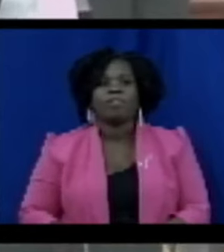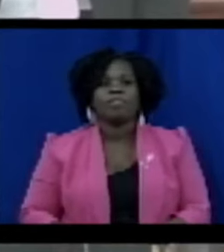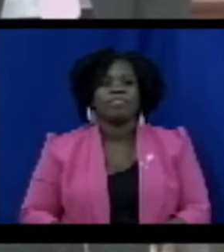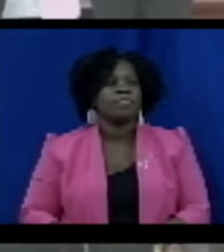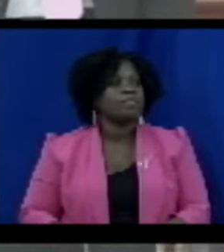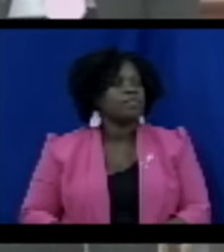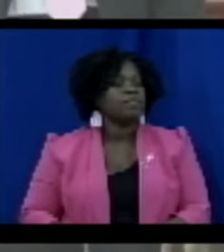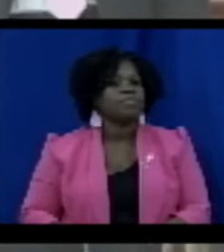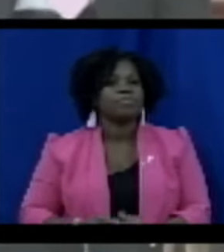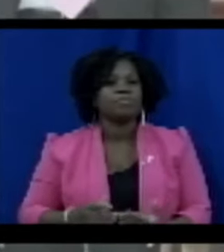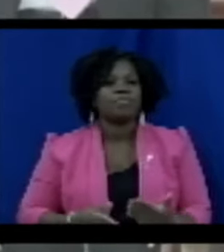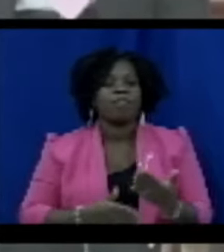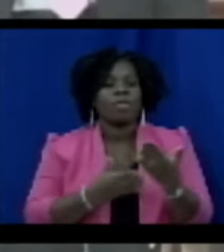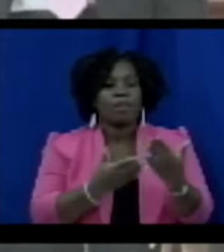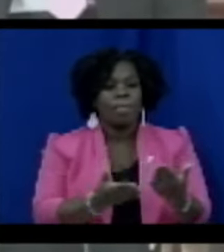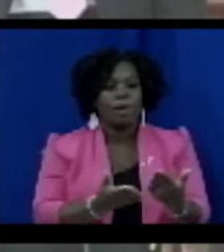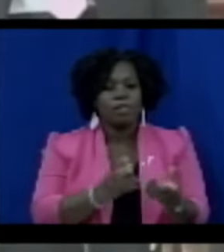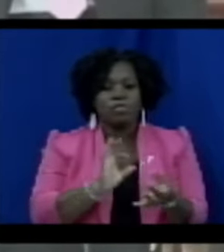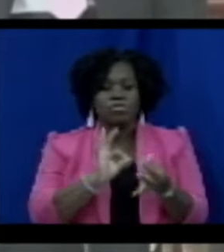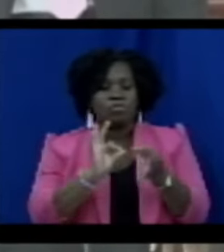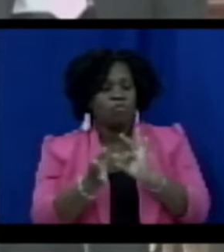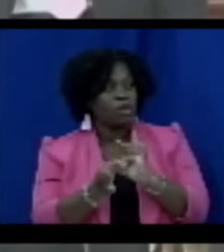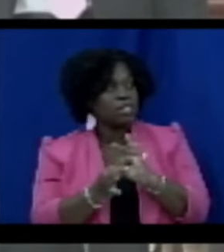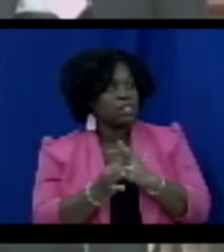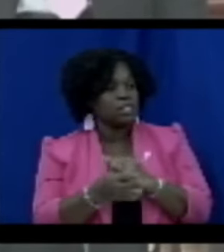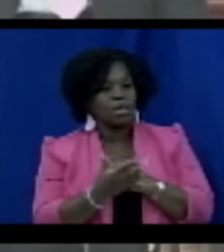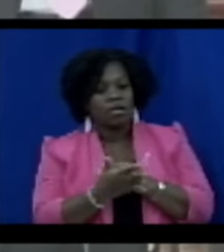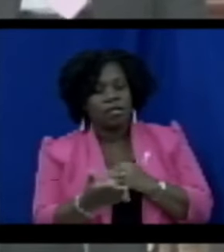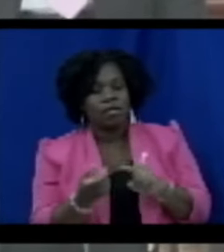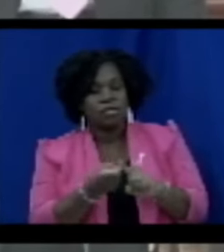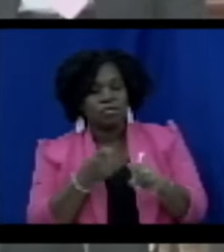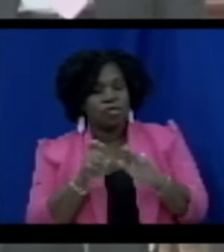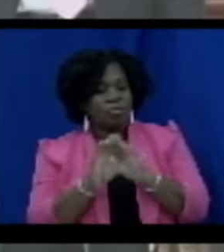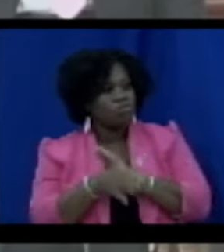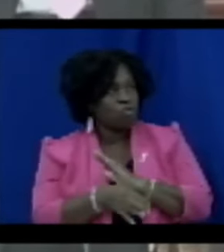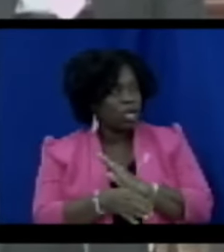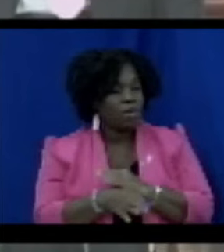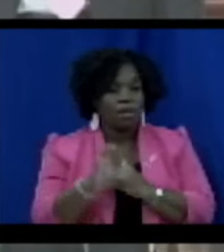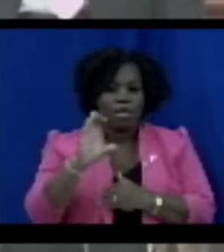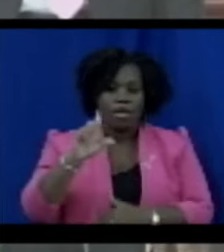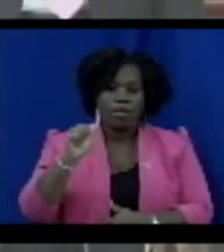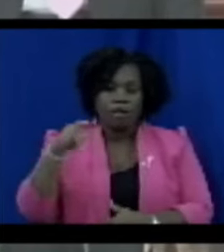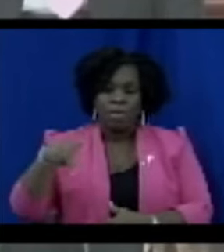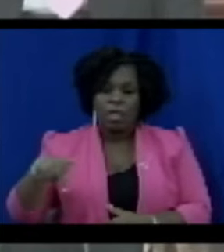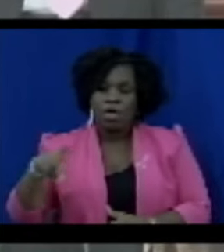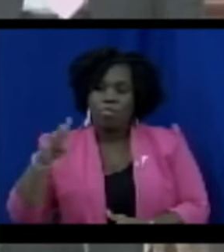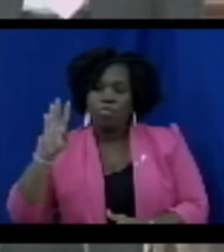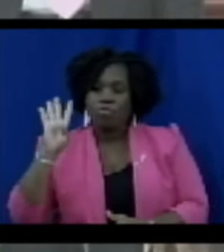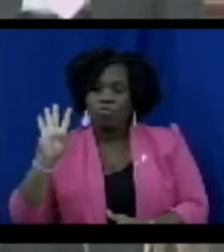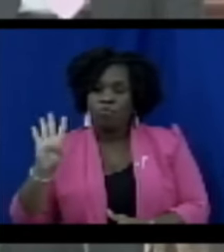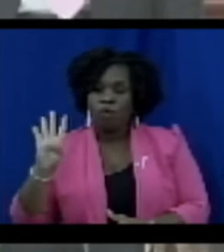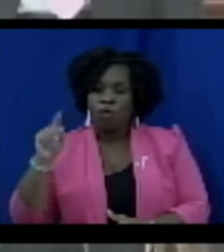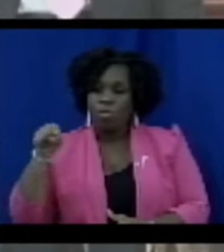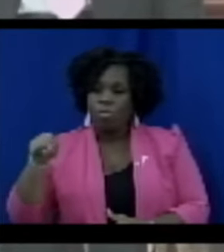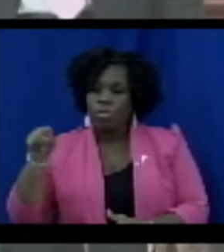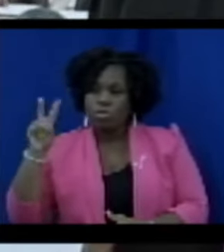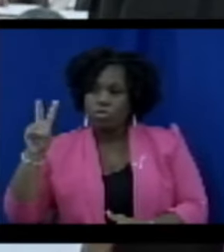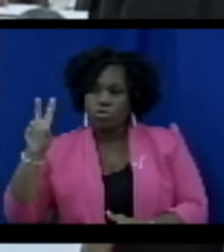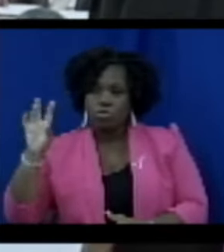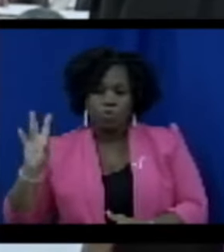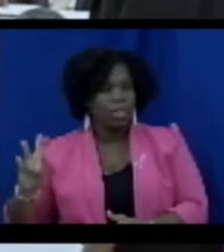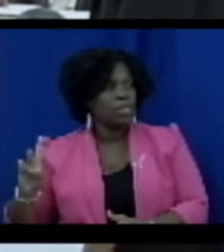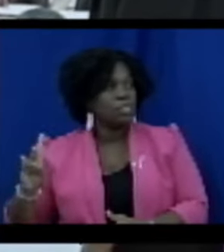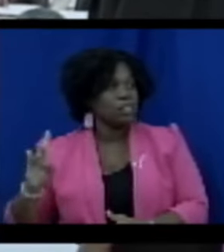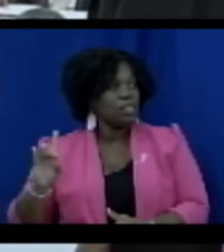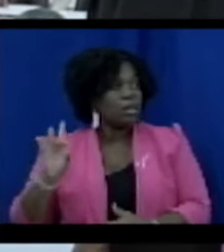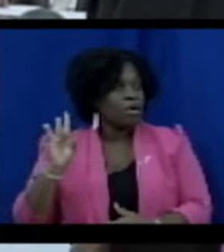A bill to amend the Proceeds of Crime Act Cap 4.28 and for related matters, otherwise known as